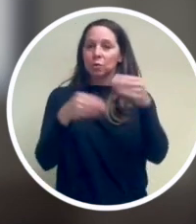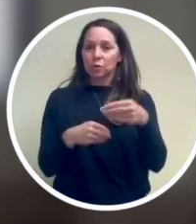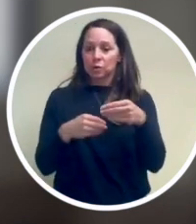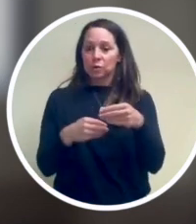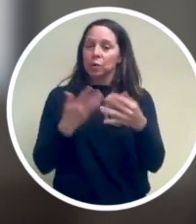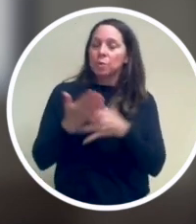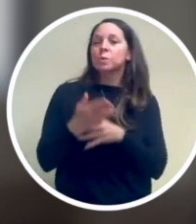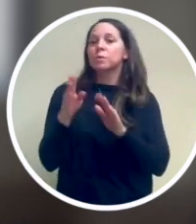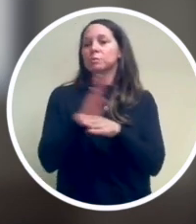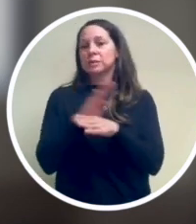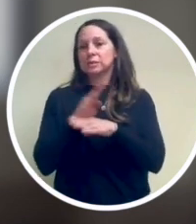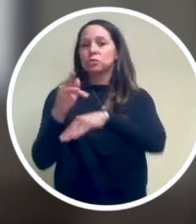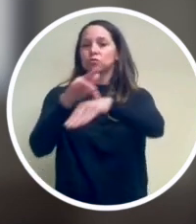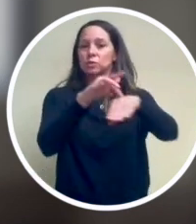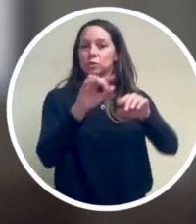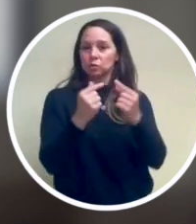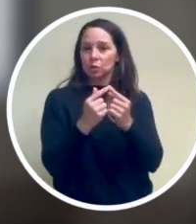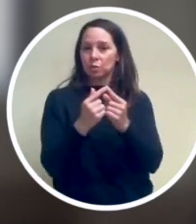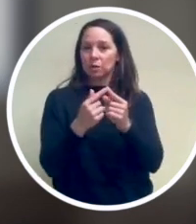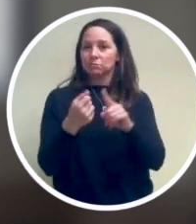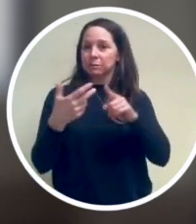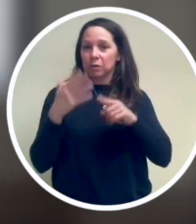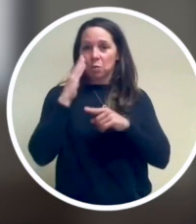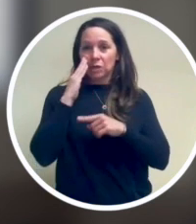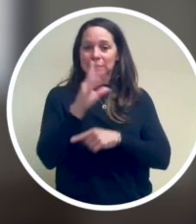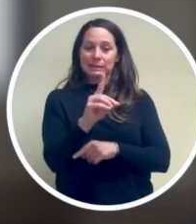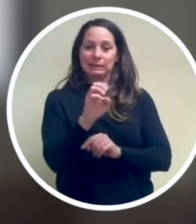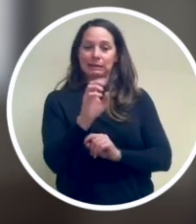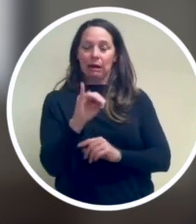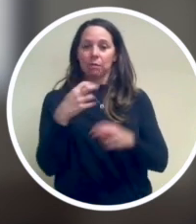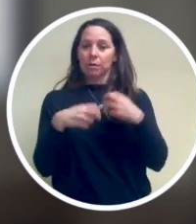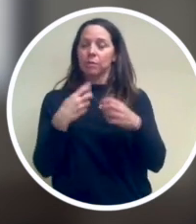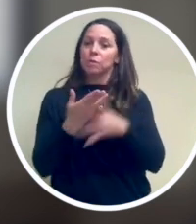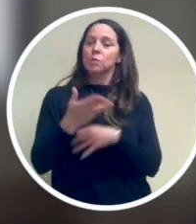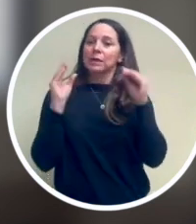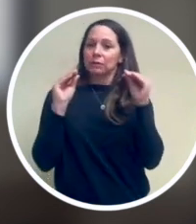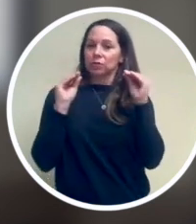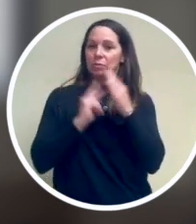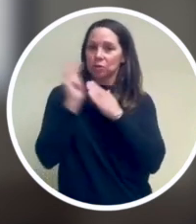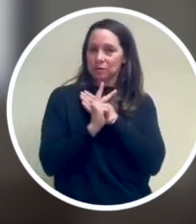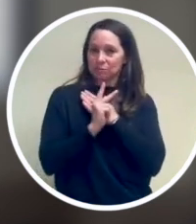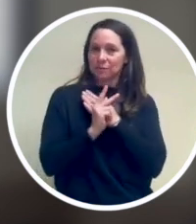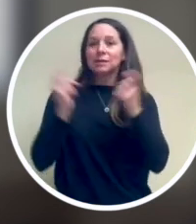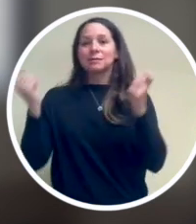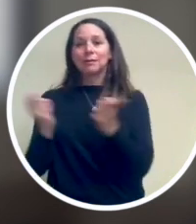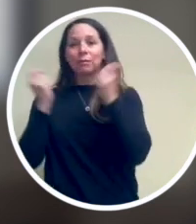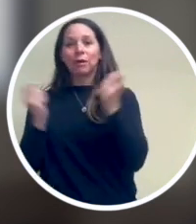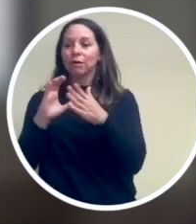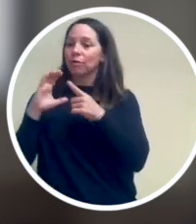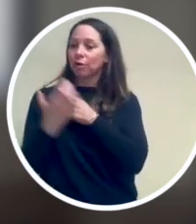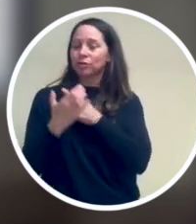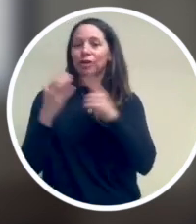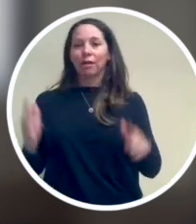through our business resource groups, raising awareness of DEI issues through educational programs, and celebrating the